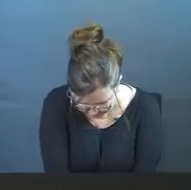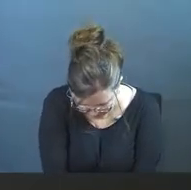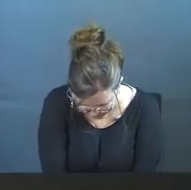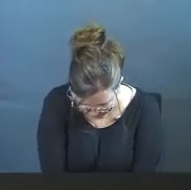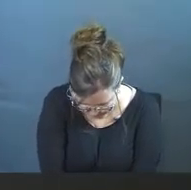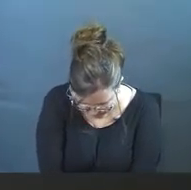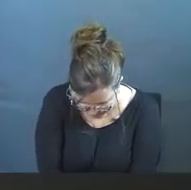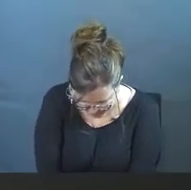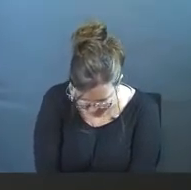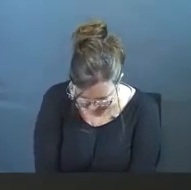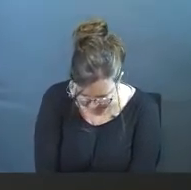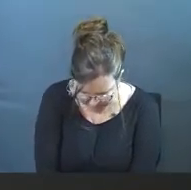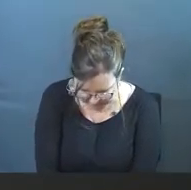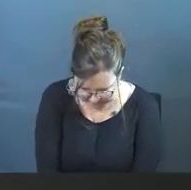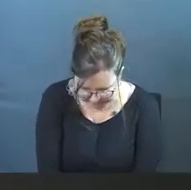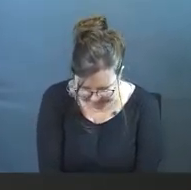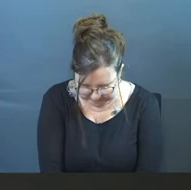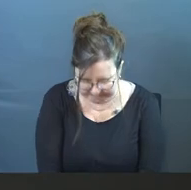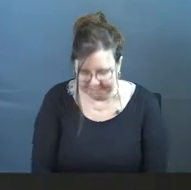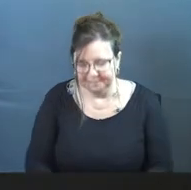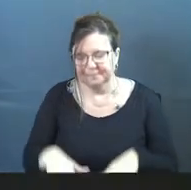and just take a moment